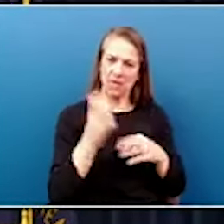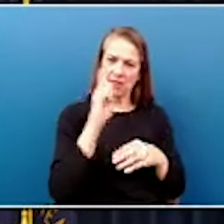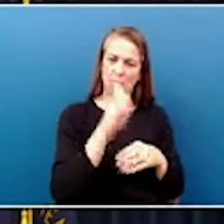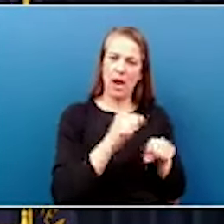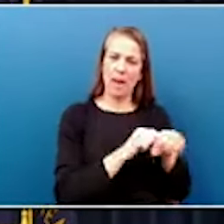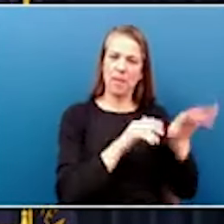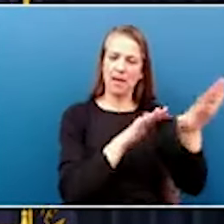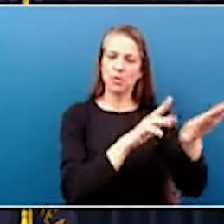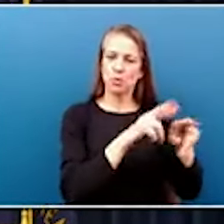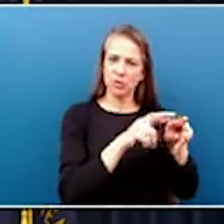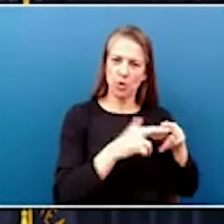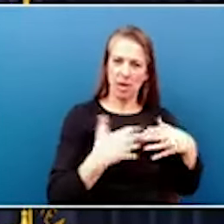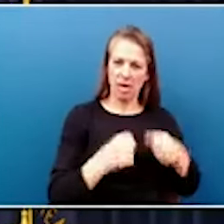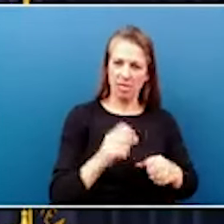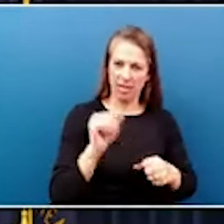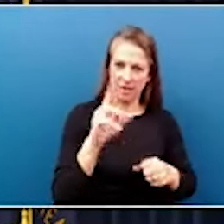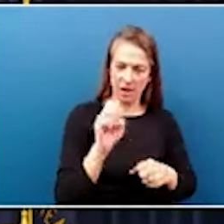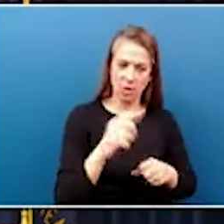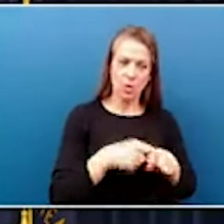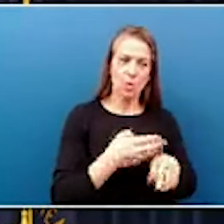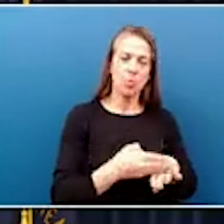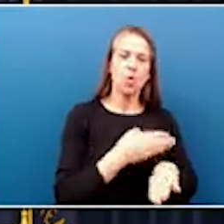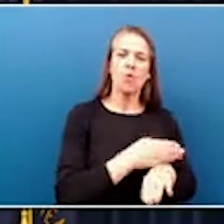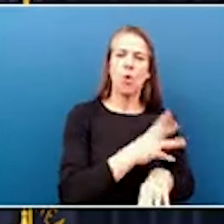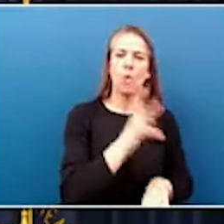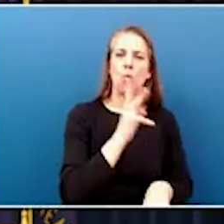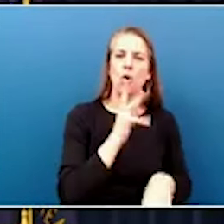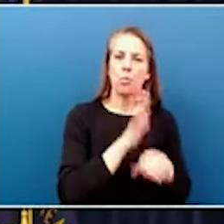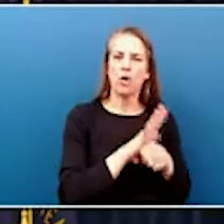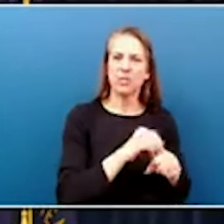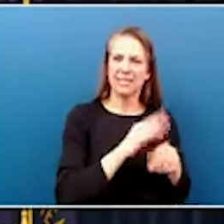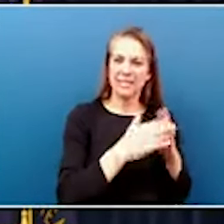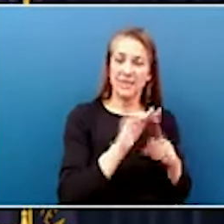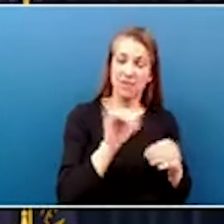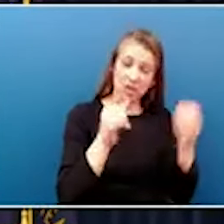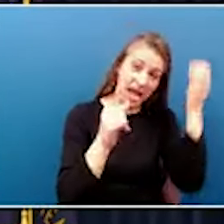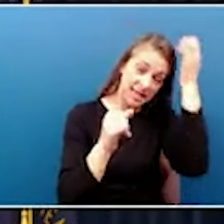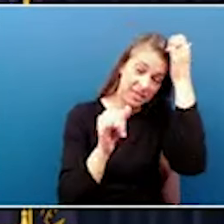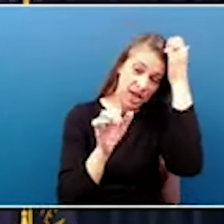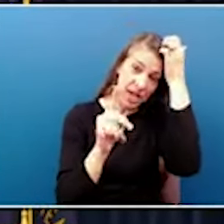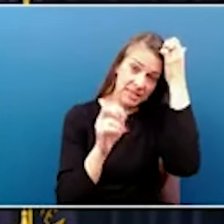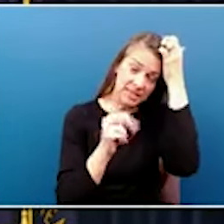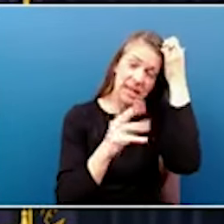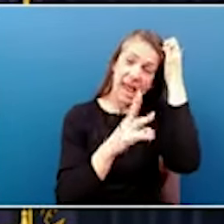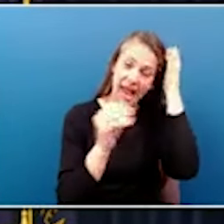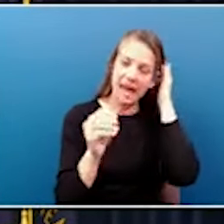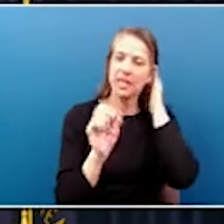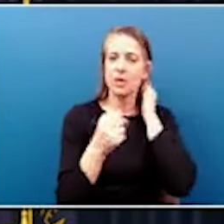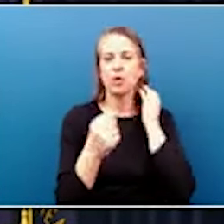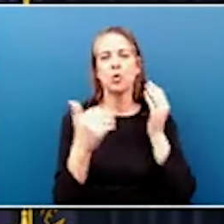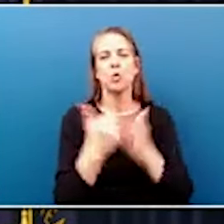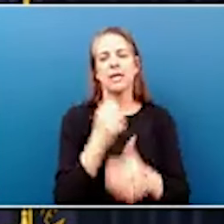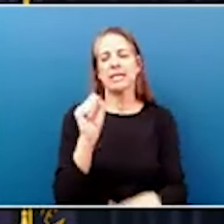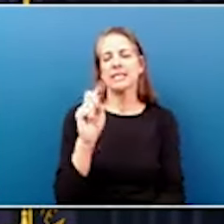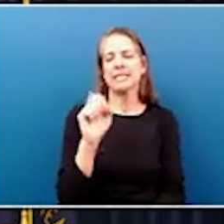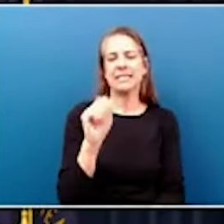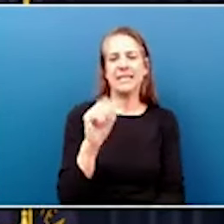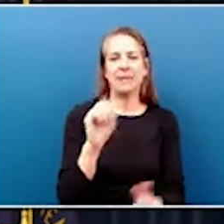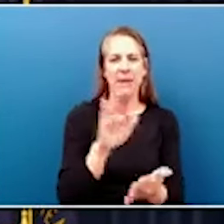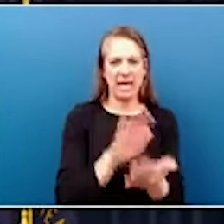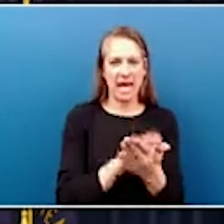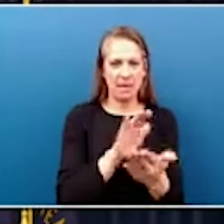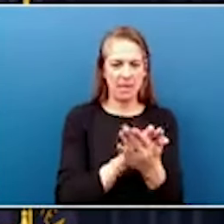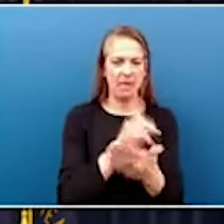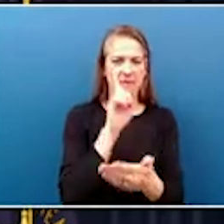to improve water pressure in the city of Jackson, and to help create a new steam academy for the Paintsville Independent Schools.